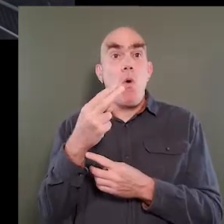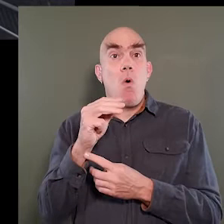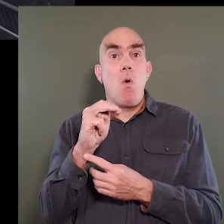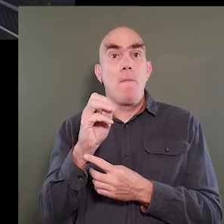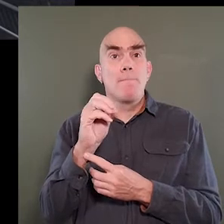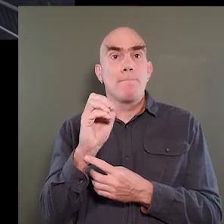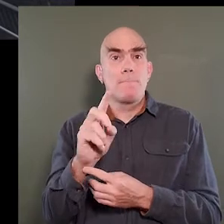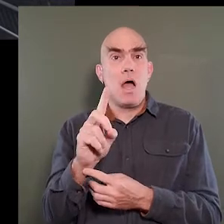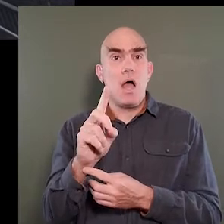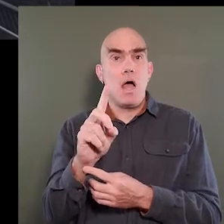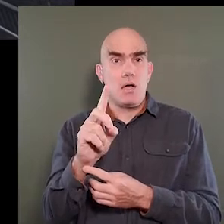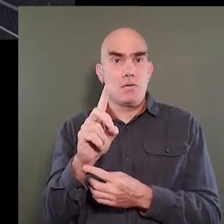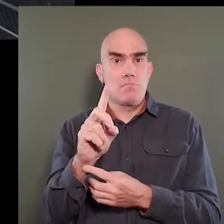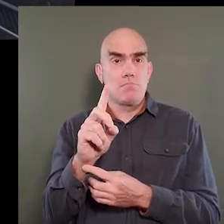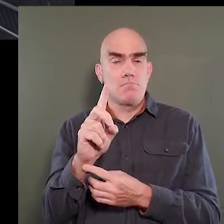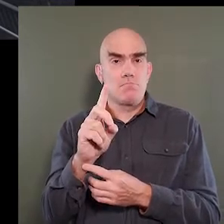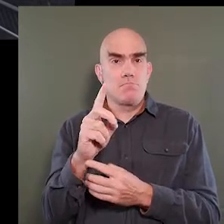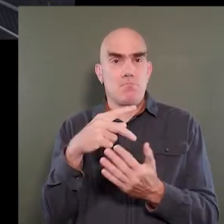program.